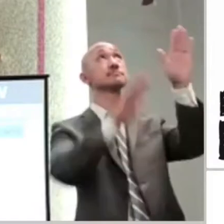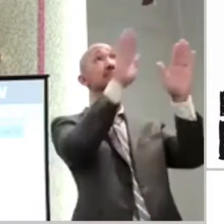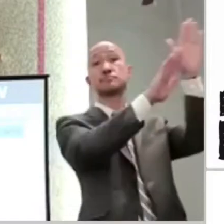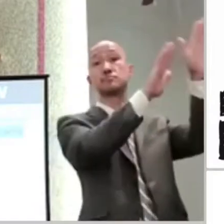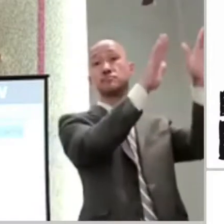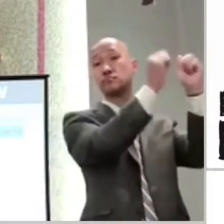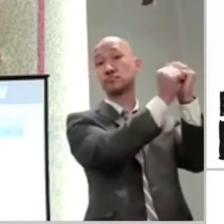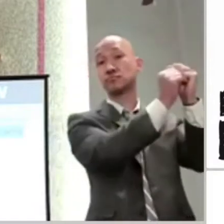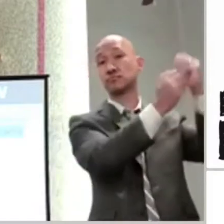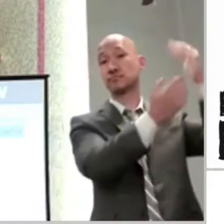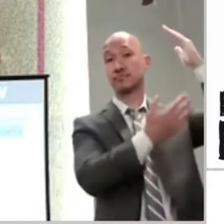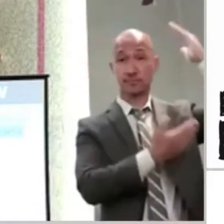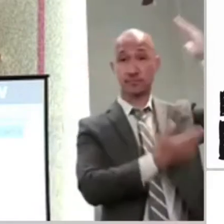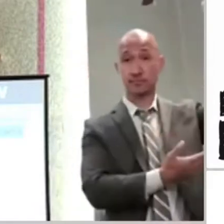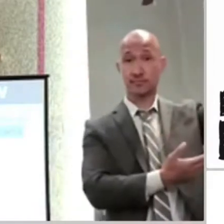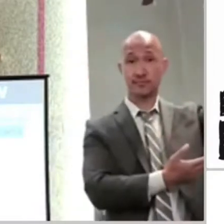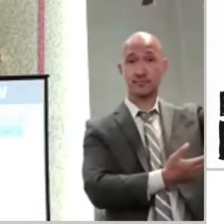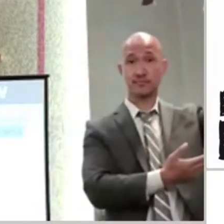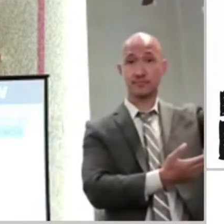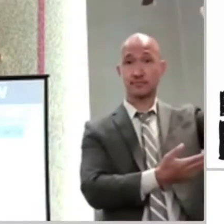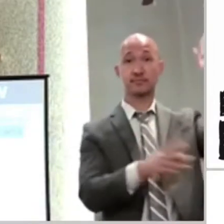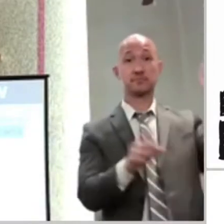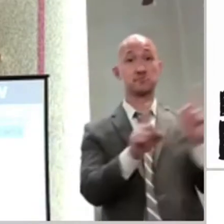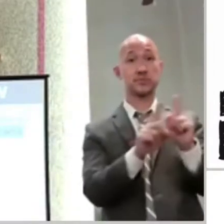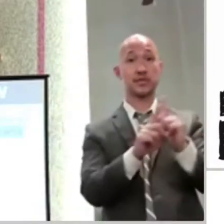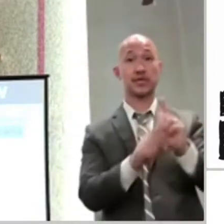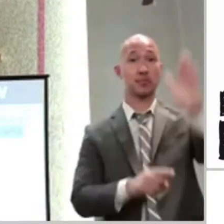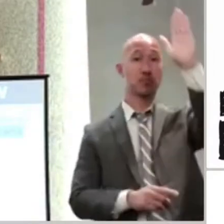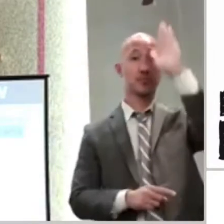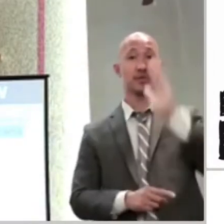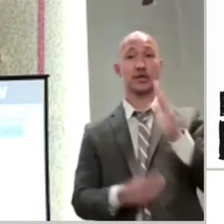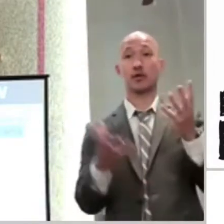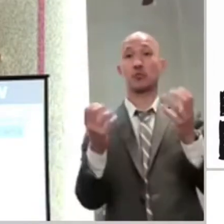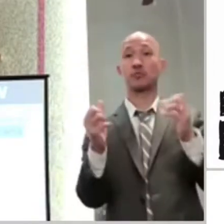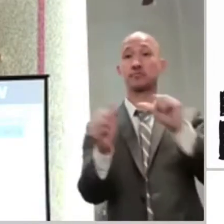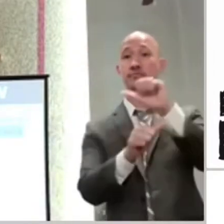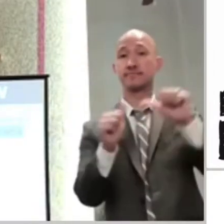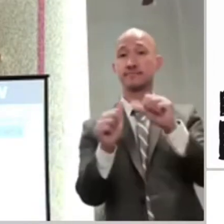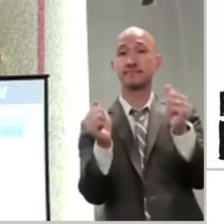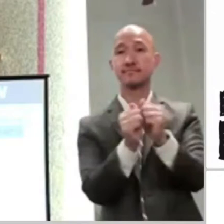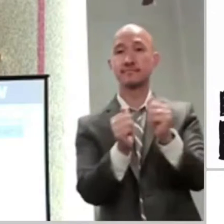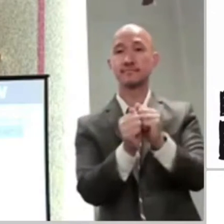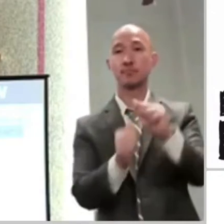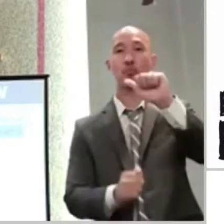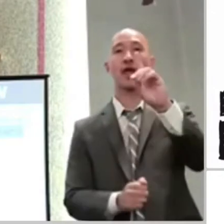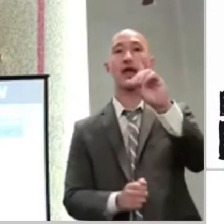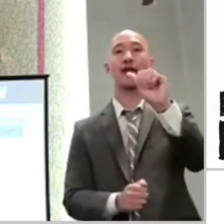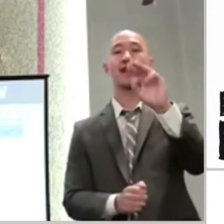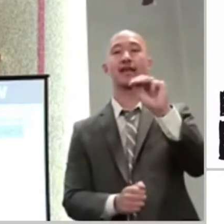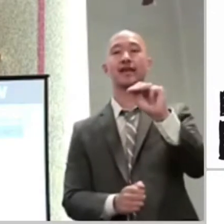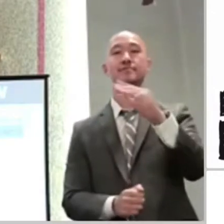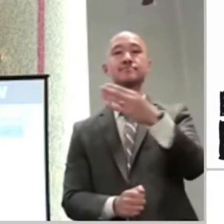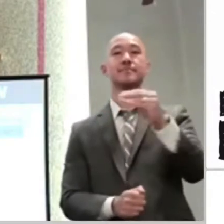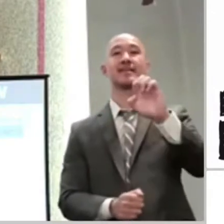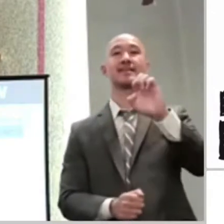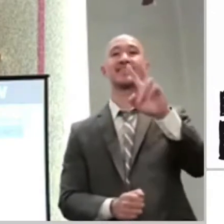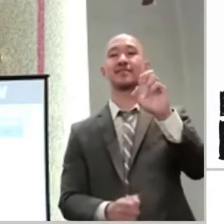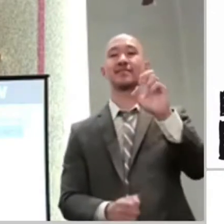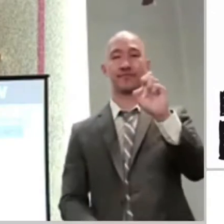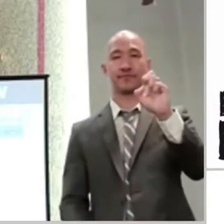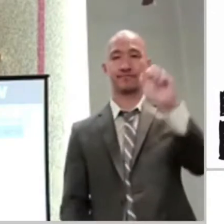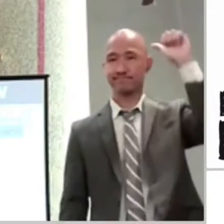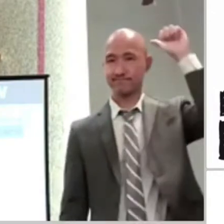To have a close relationship. And Jesus' incarnation is the proof of that.